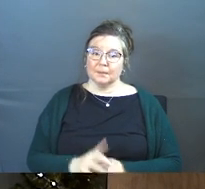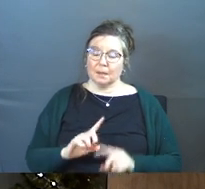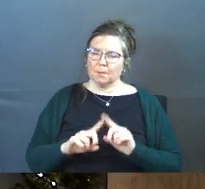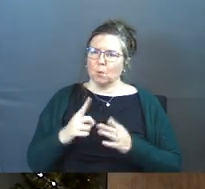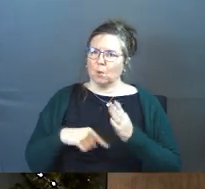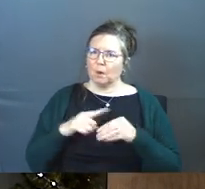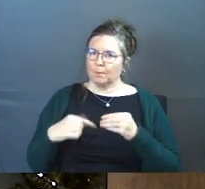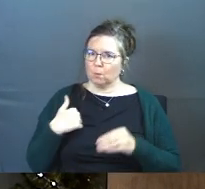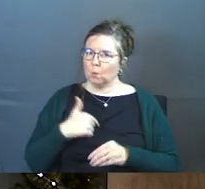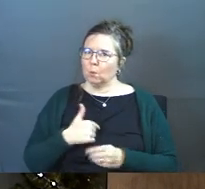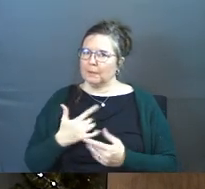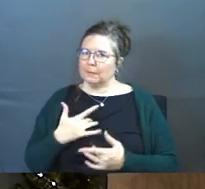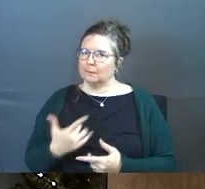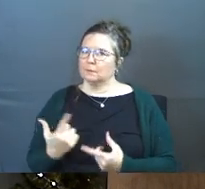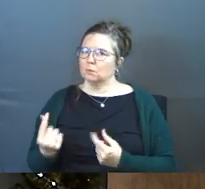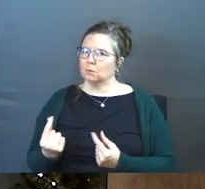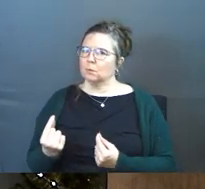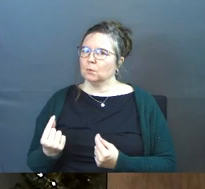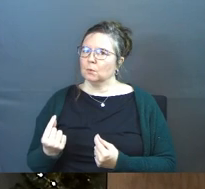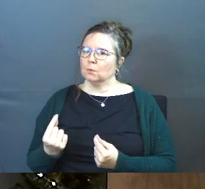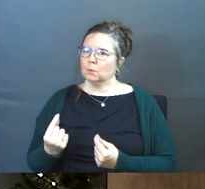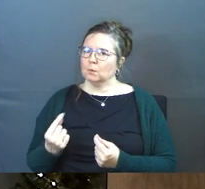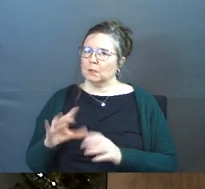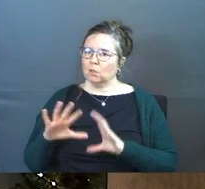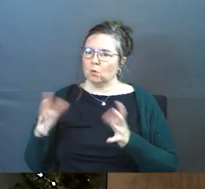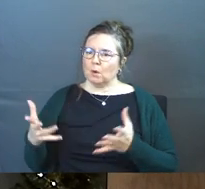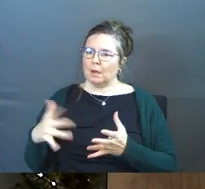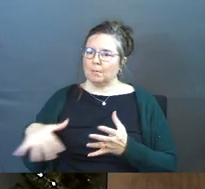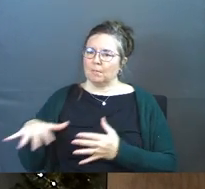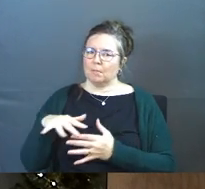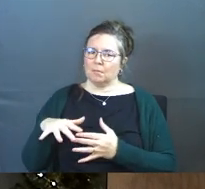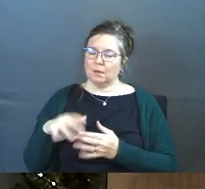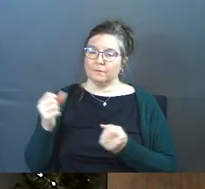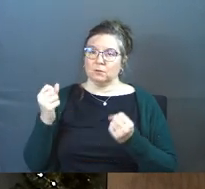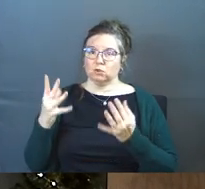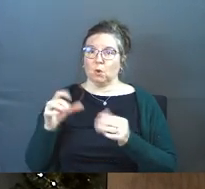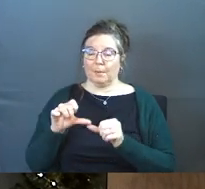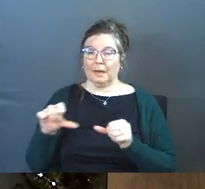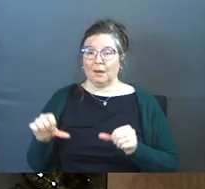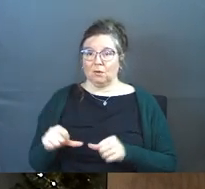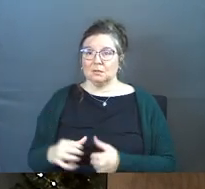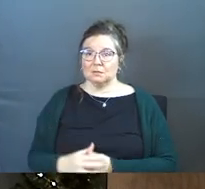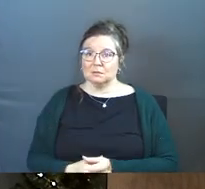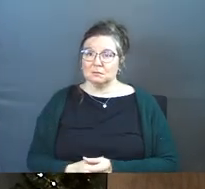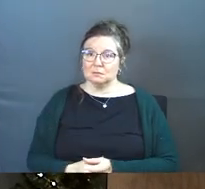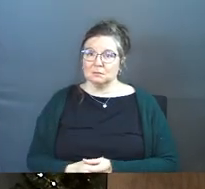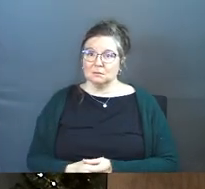But what about what we do in the realm of so many areas?